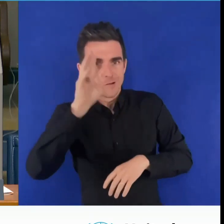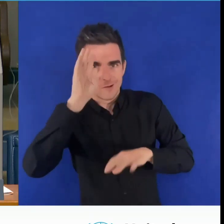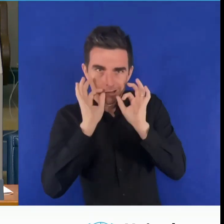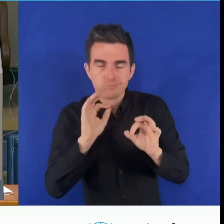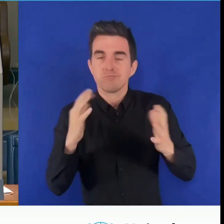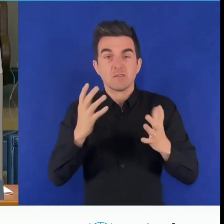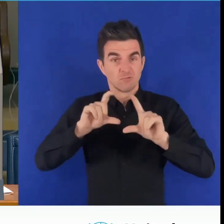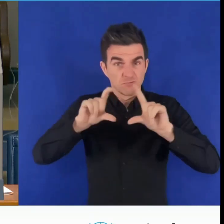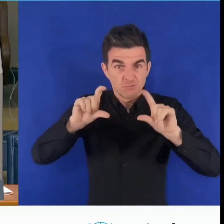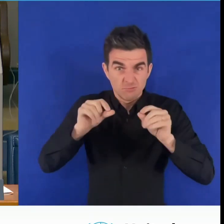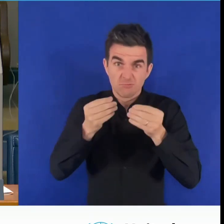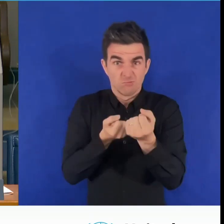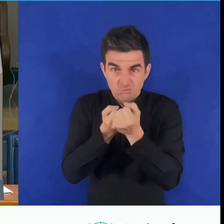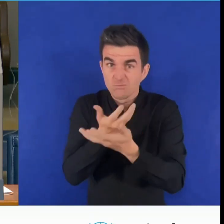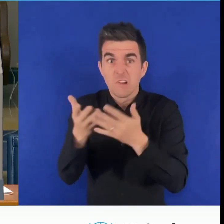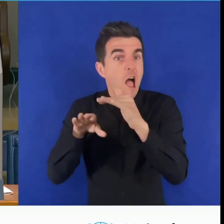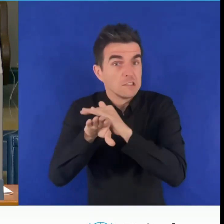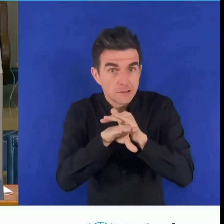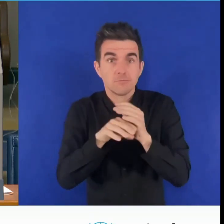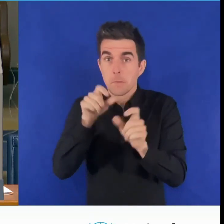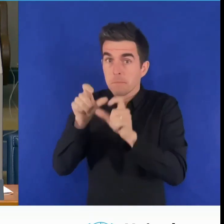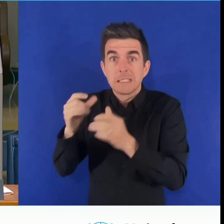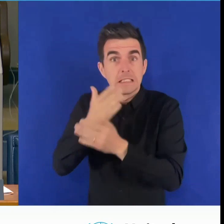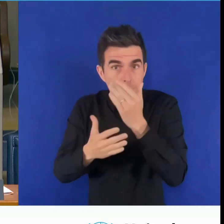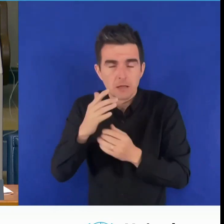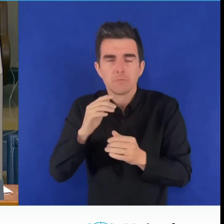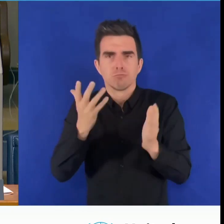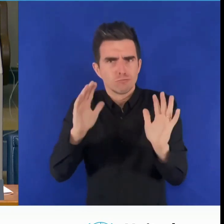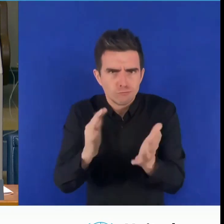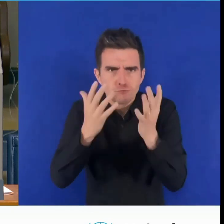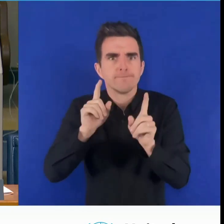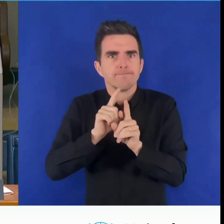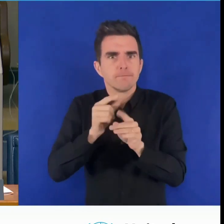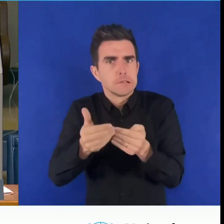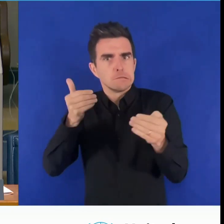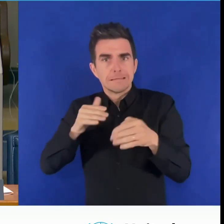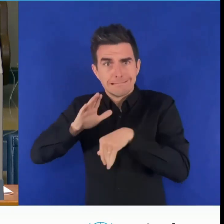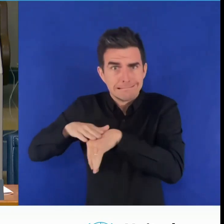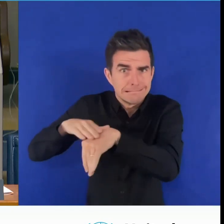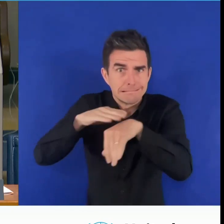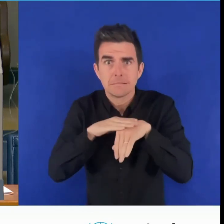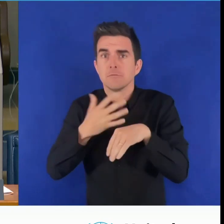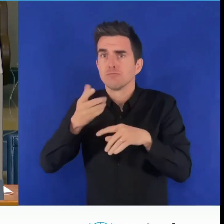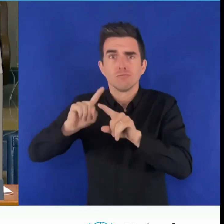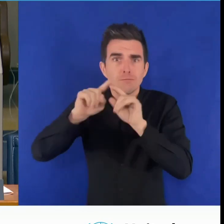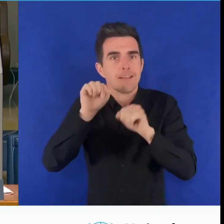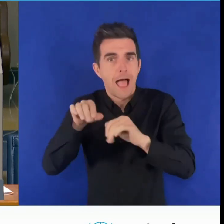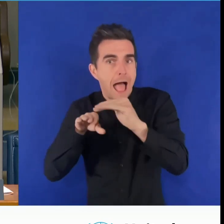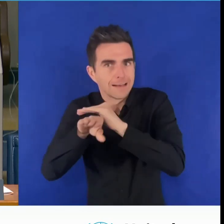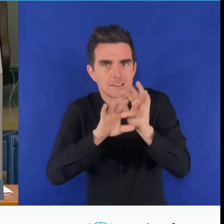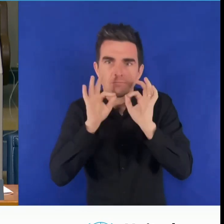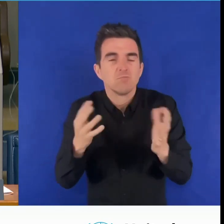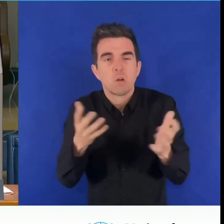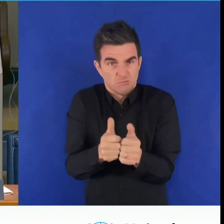disabilities in various accessible formats, such as SMS sign language and vibration warnings, and technological tools to